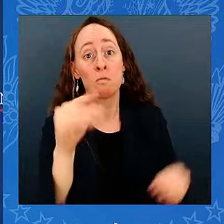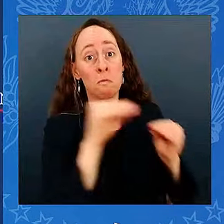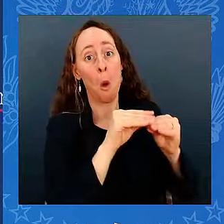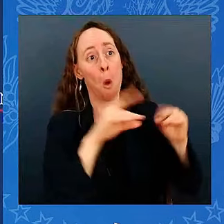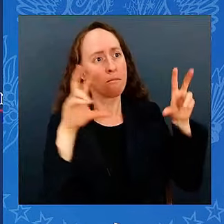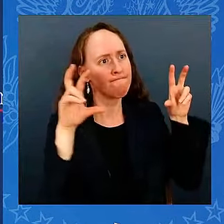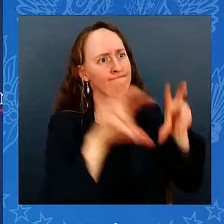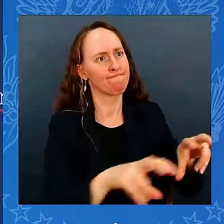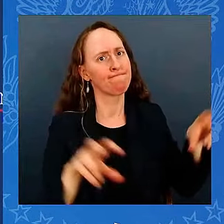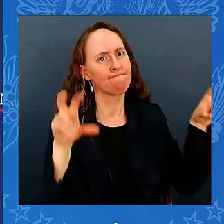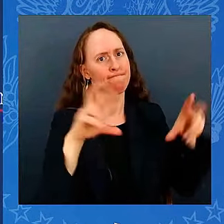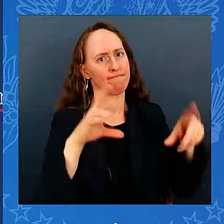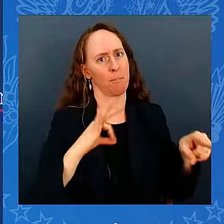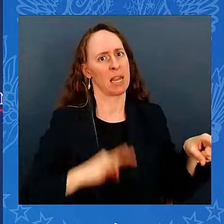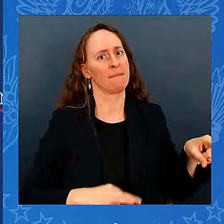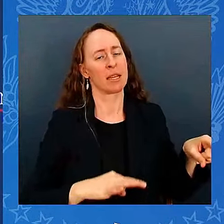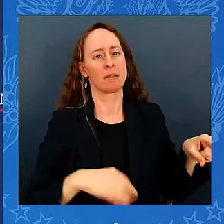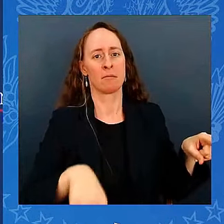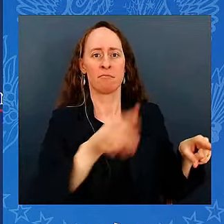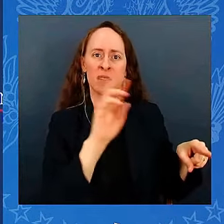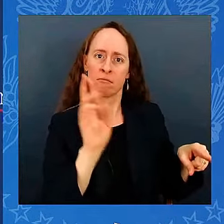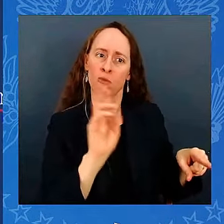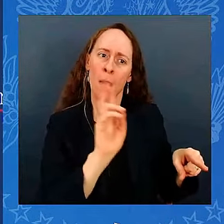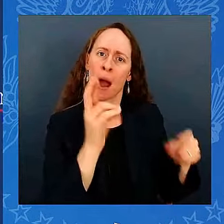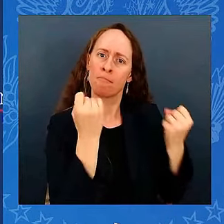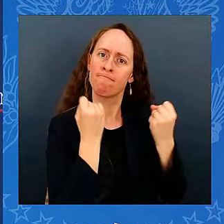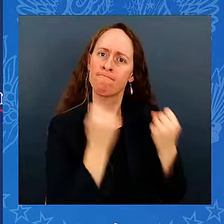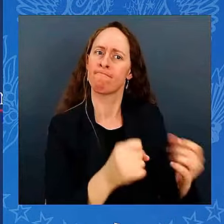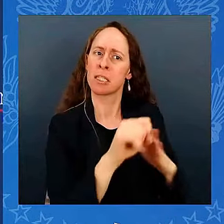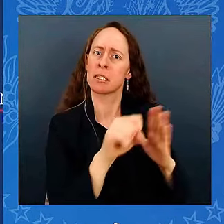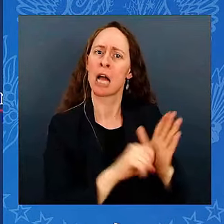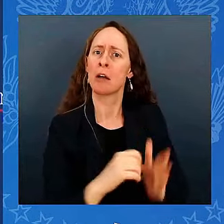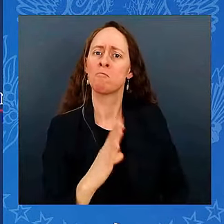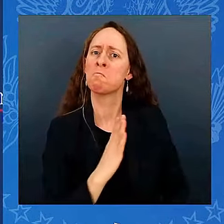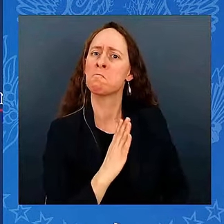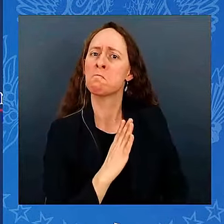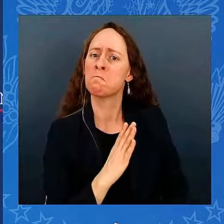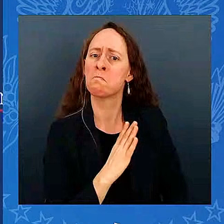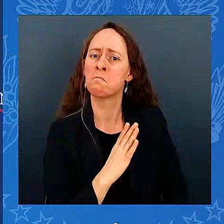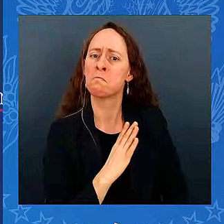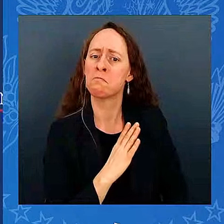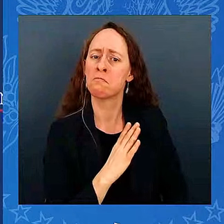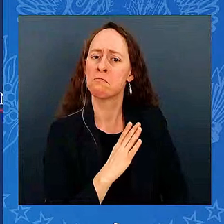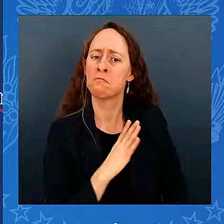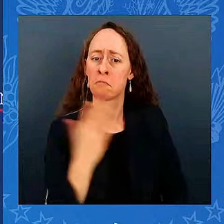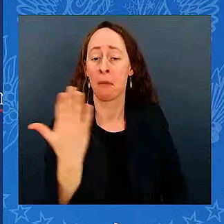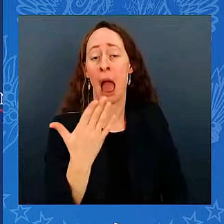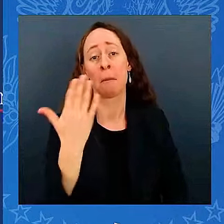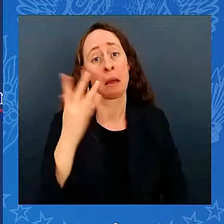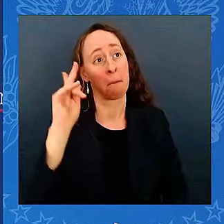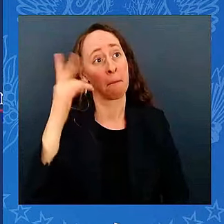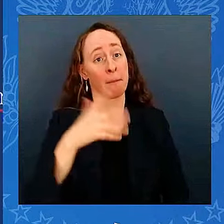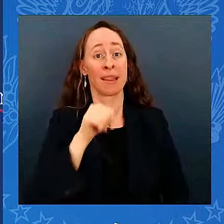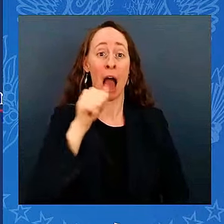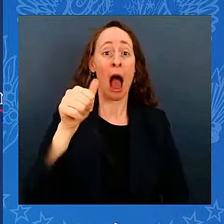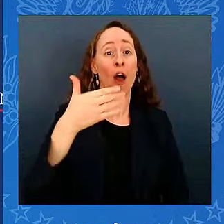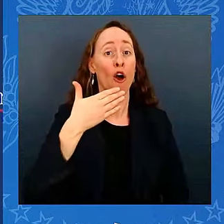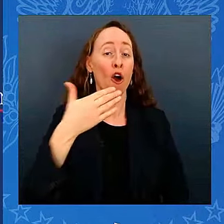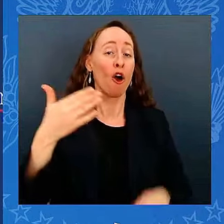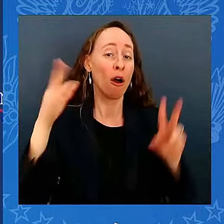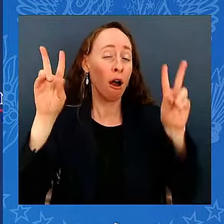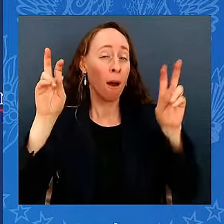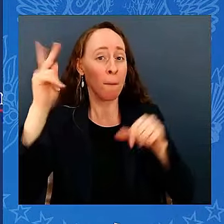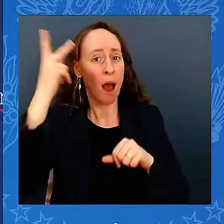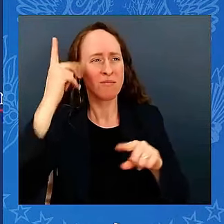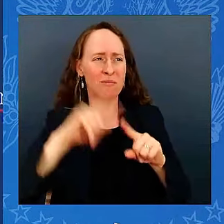It may not have been good politics, but I believe it's good for the country. And I kept my promise. Today, we're in better position than any nation